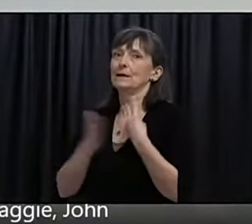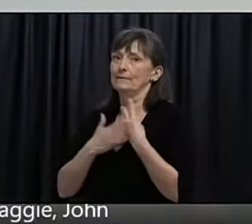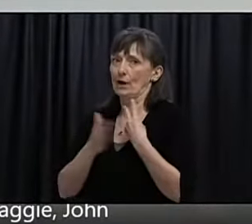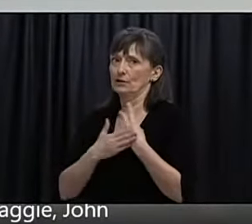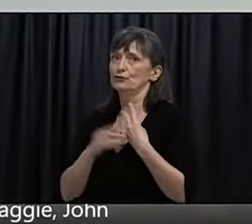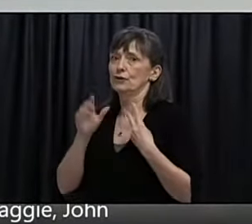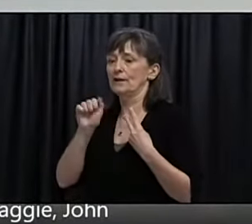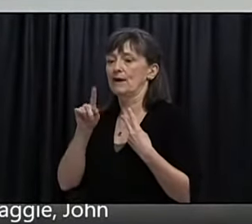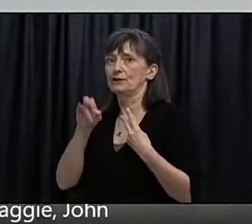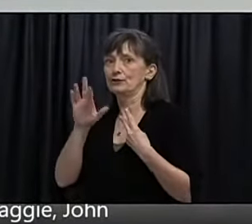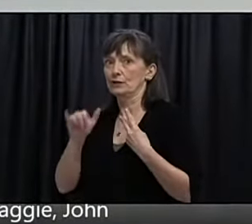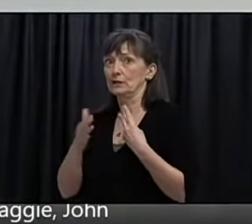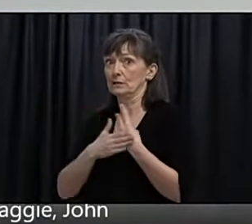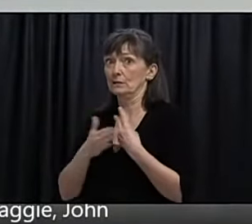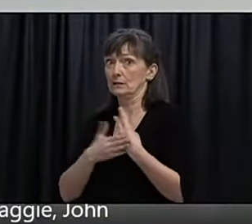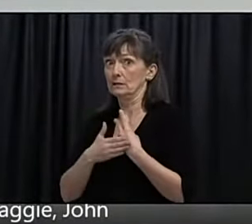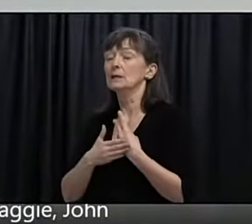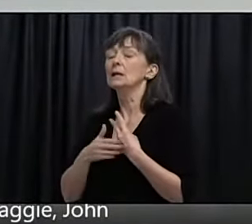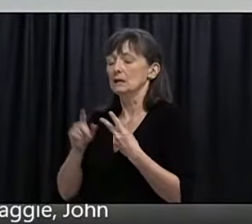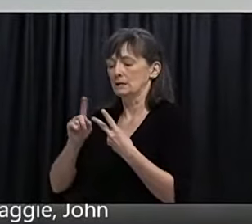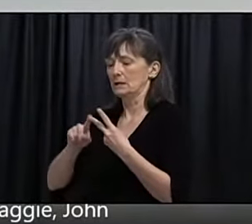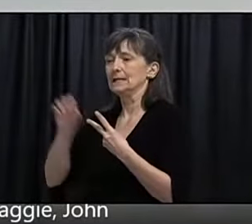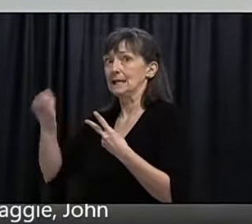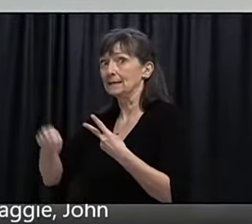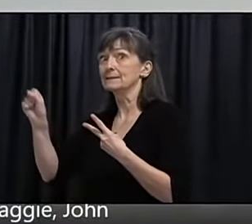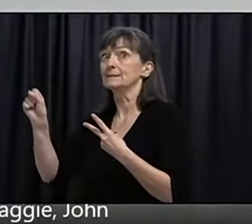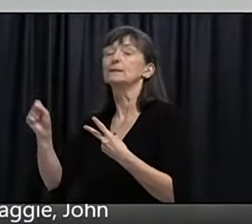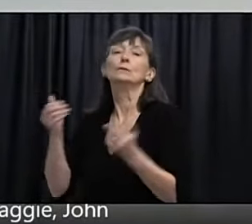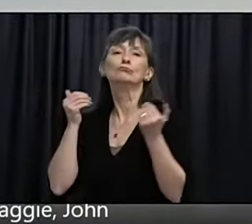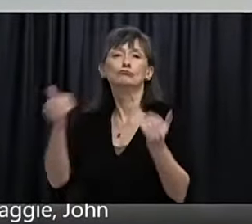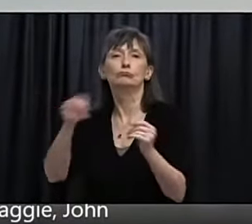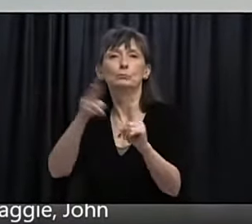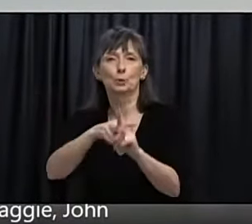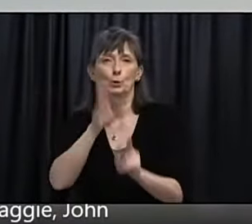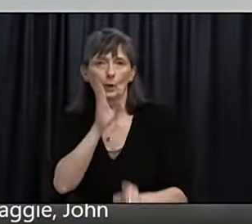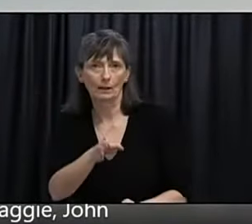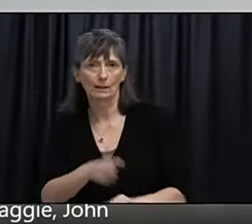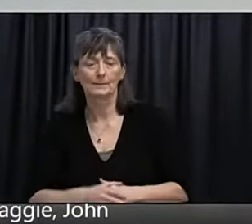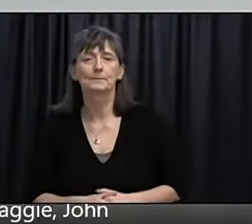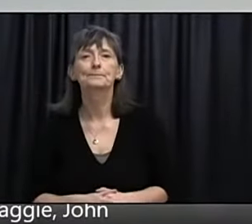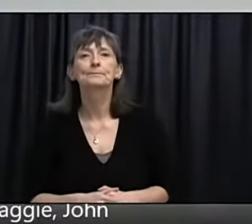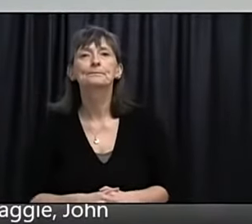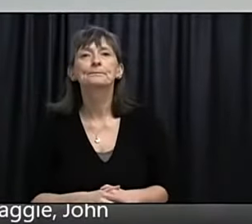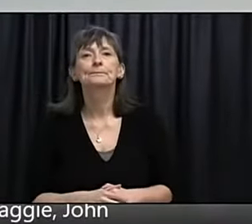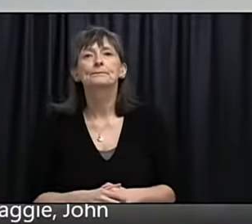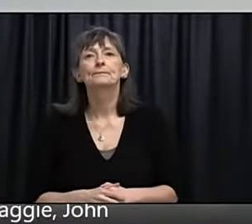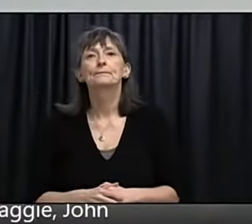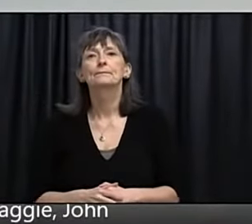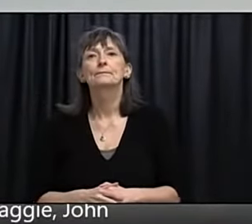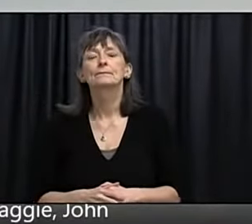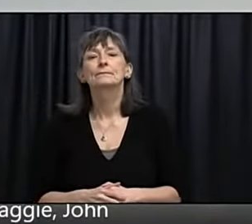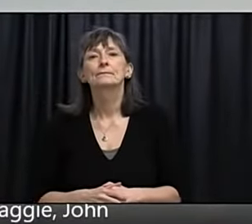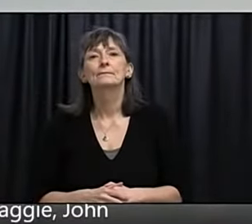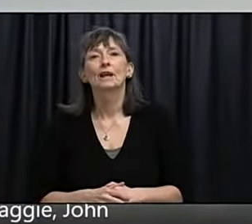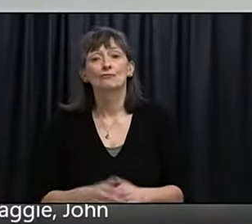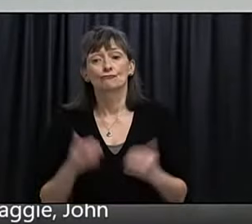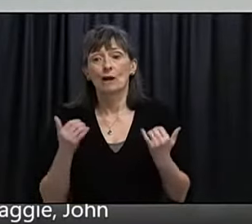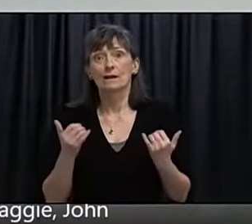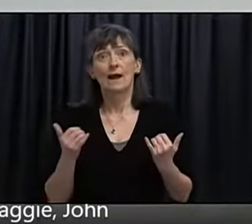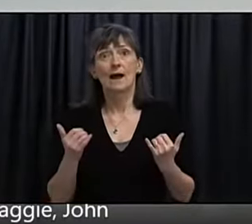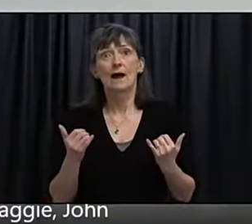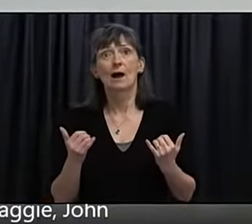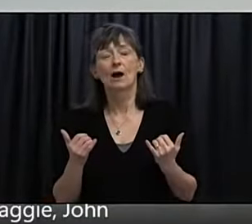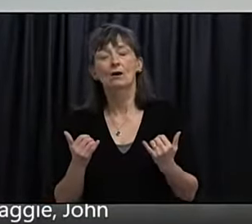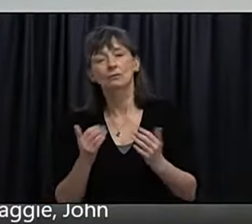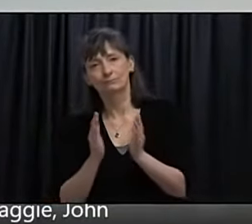appointment at one of the fixed or mobile clinics. I think this is a tribute, the position we find ourselves in to